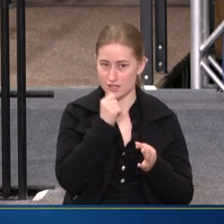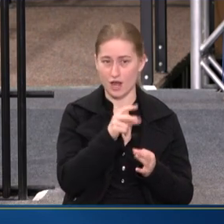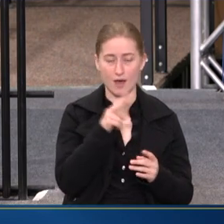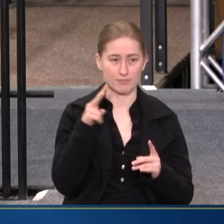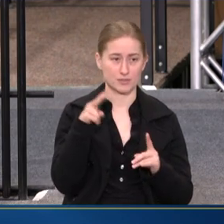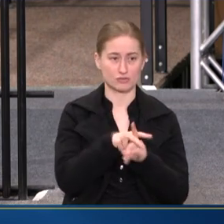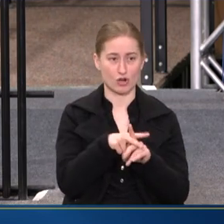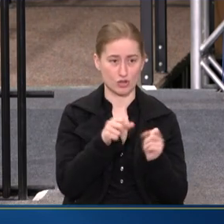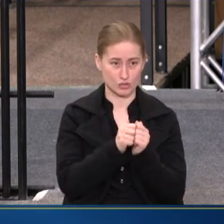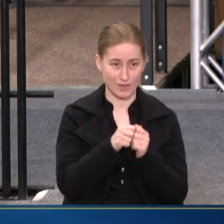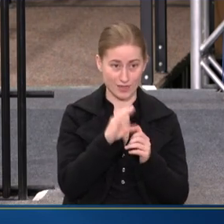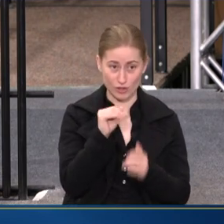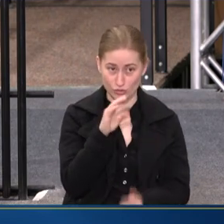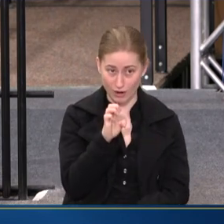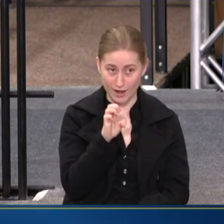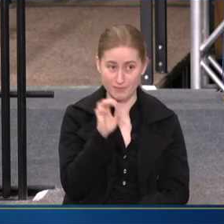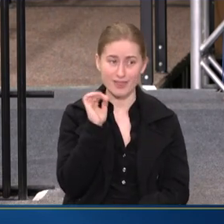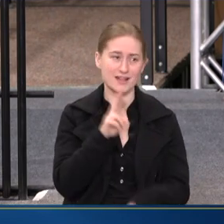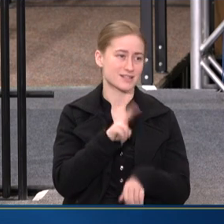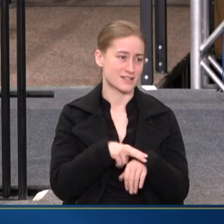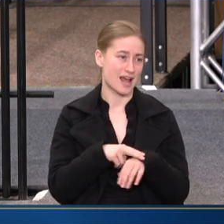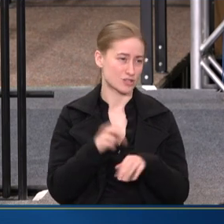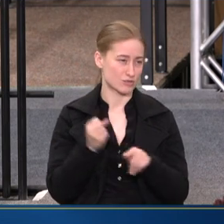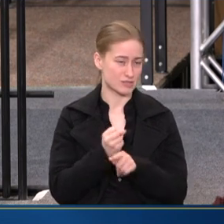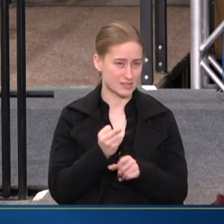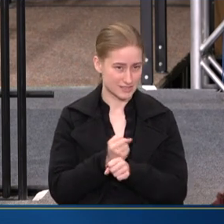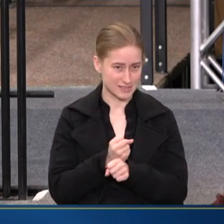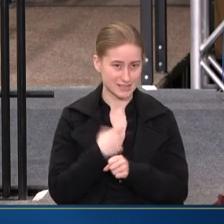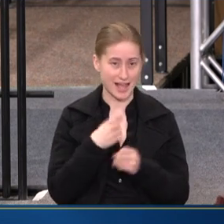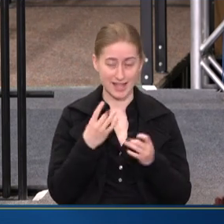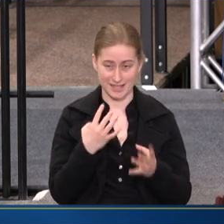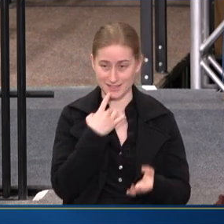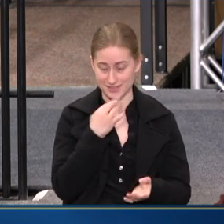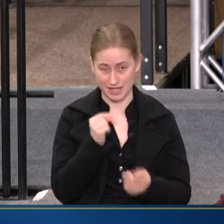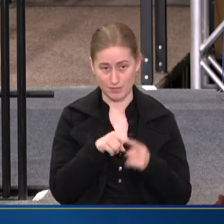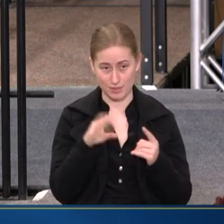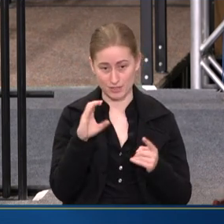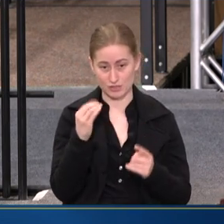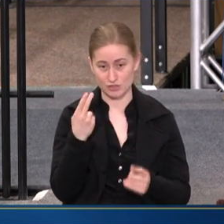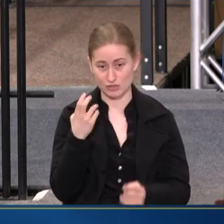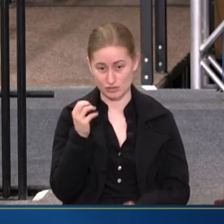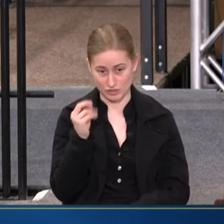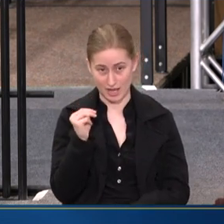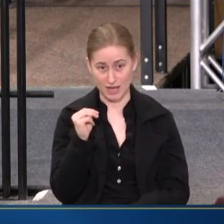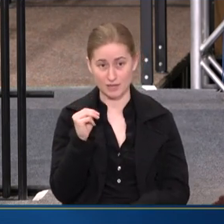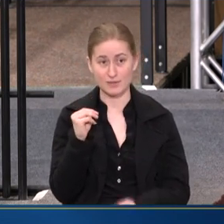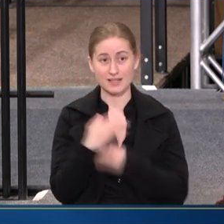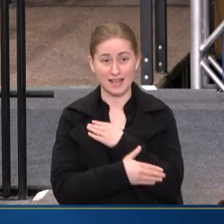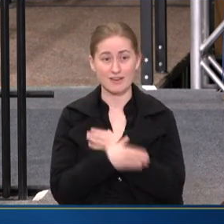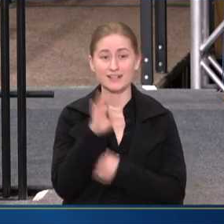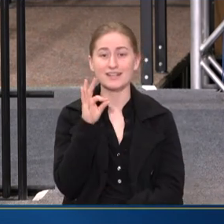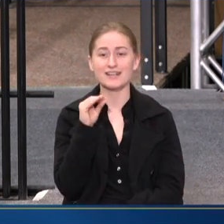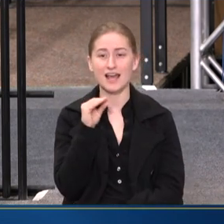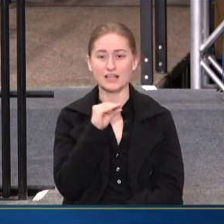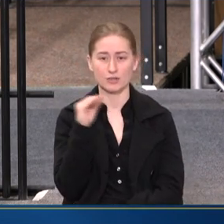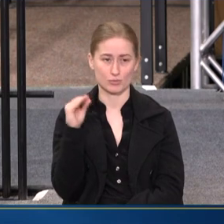of a crime. Now, that's a national statistic. I hate to say it, but in Chatham County, it's 90%.